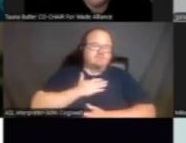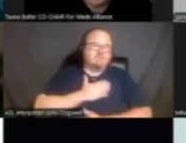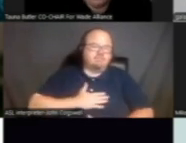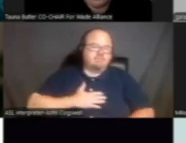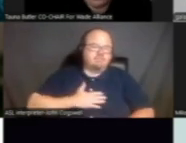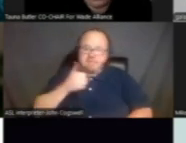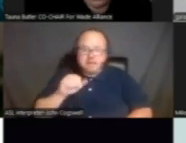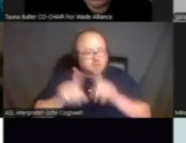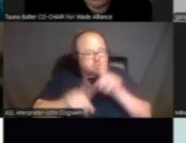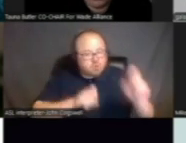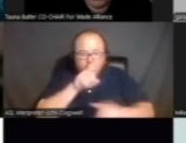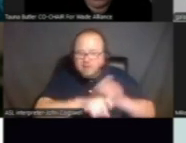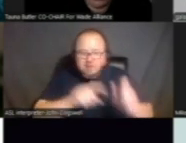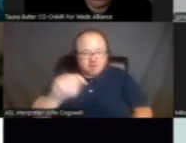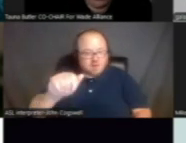there any questions for Tana?